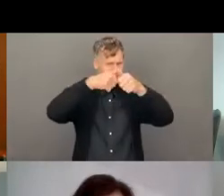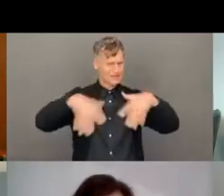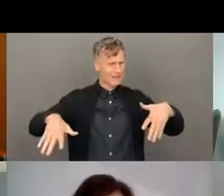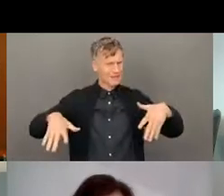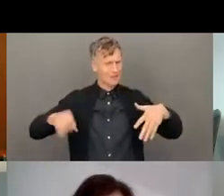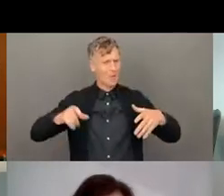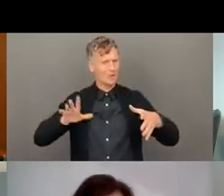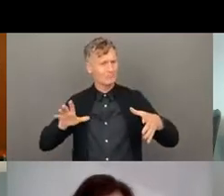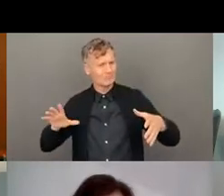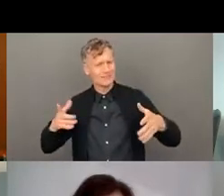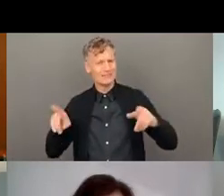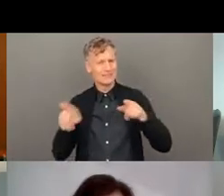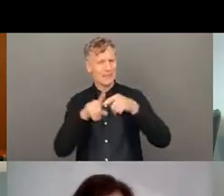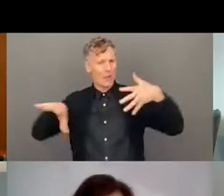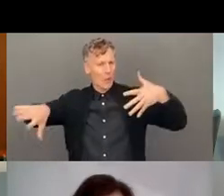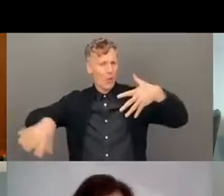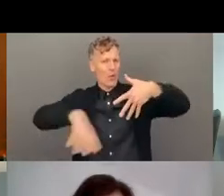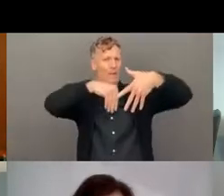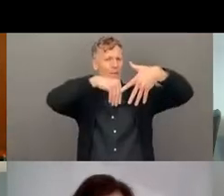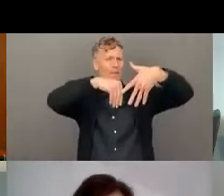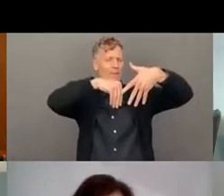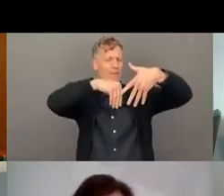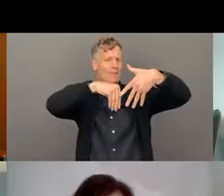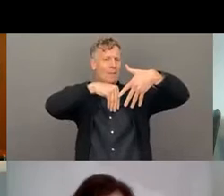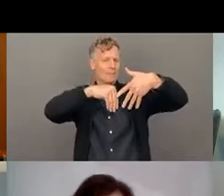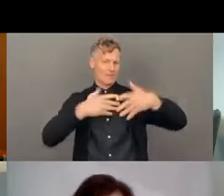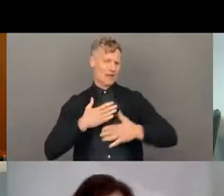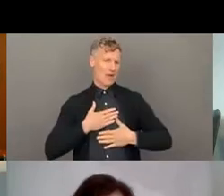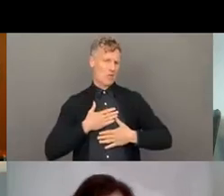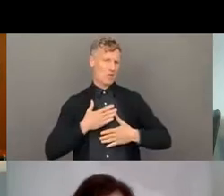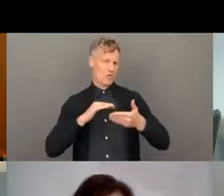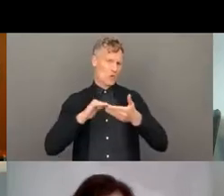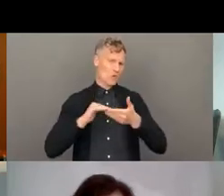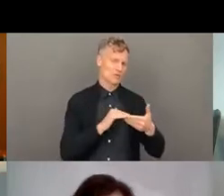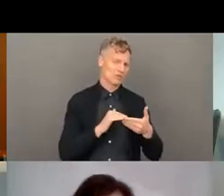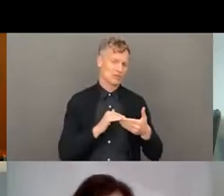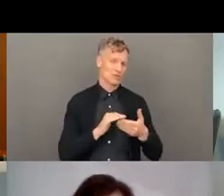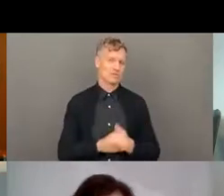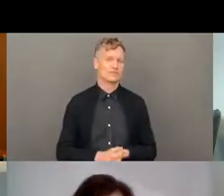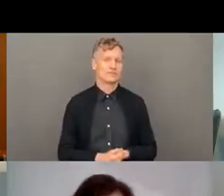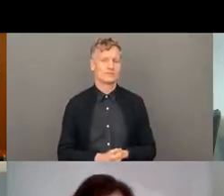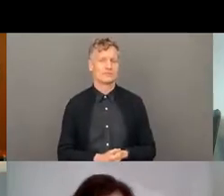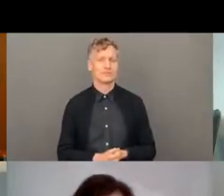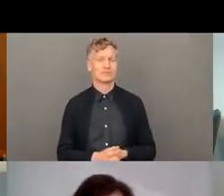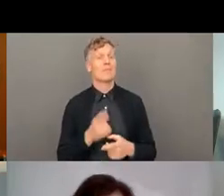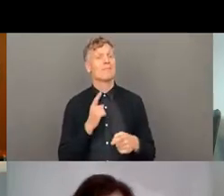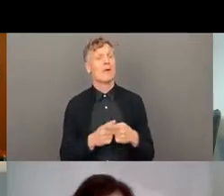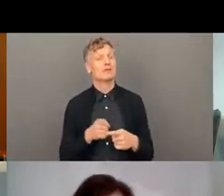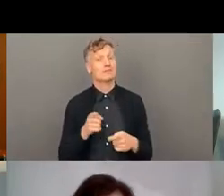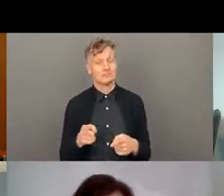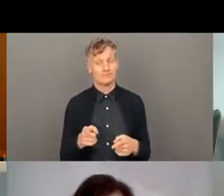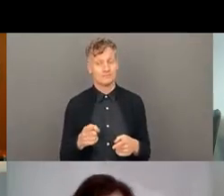structures within the organization. And also to entice them, uh, joining the community of practice, um,